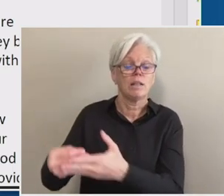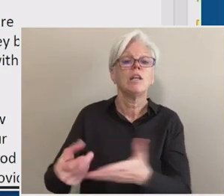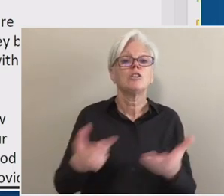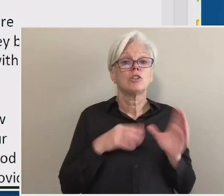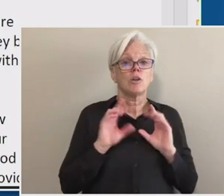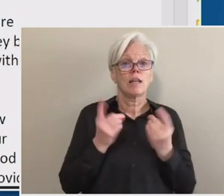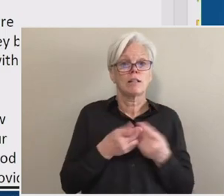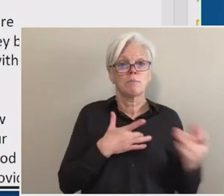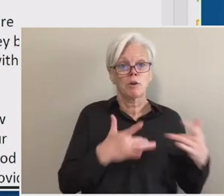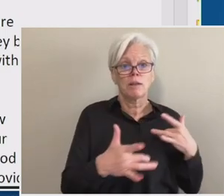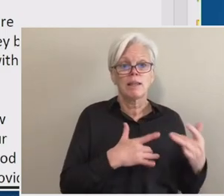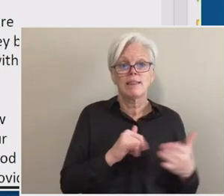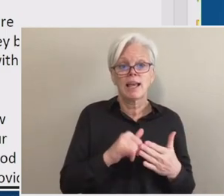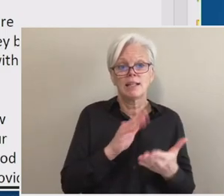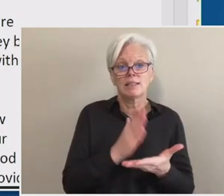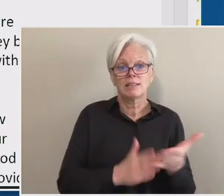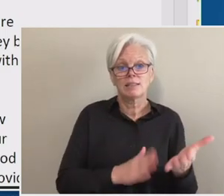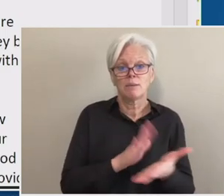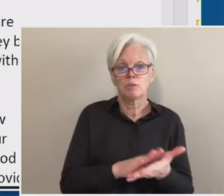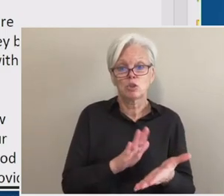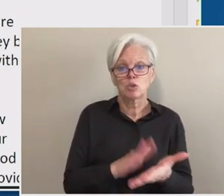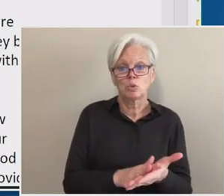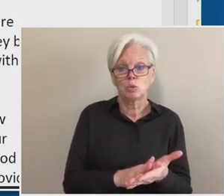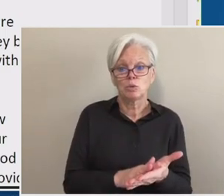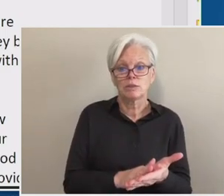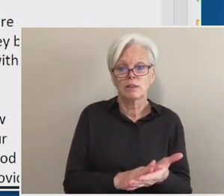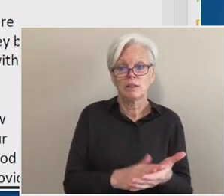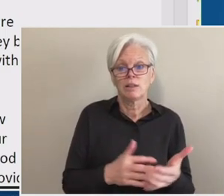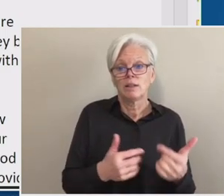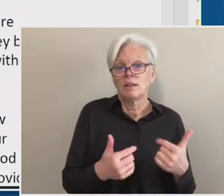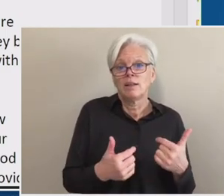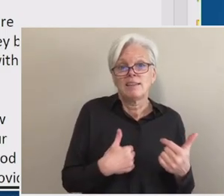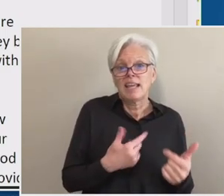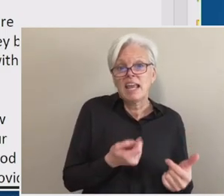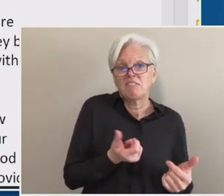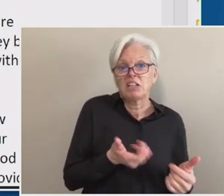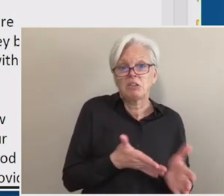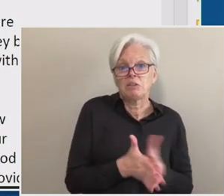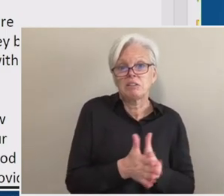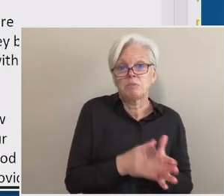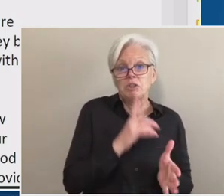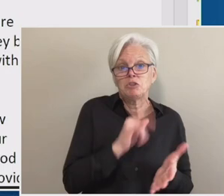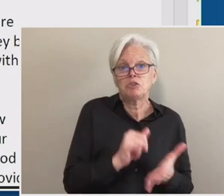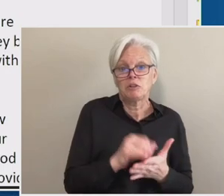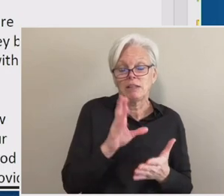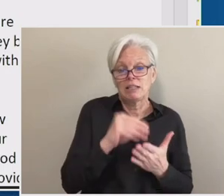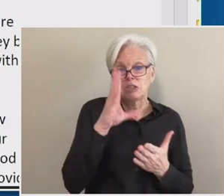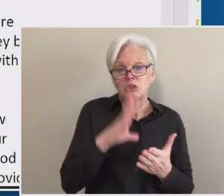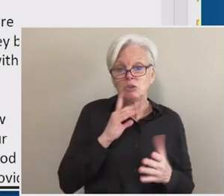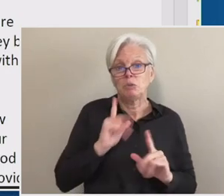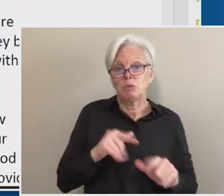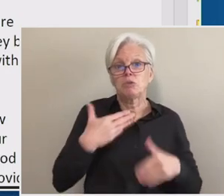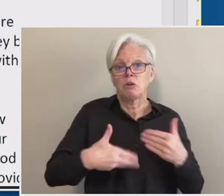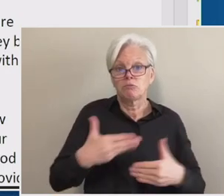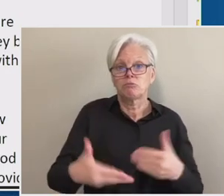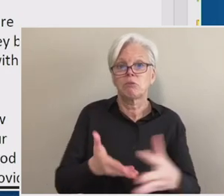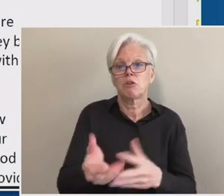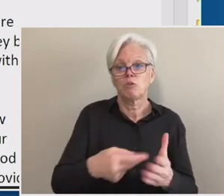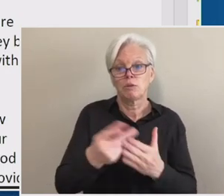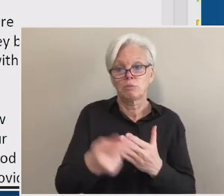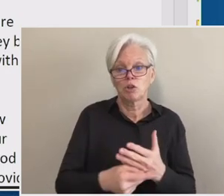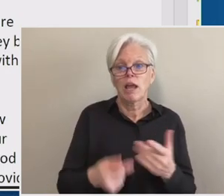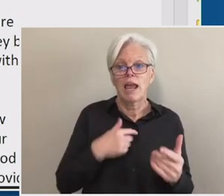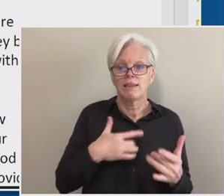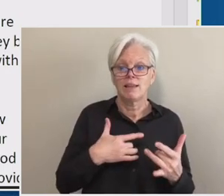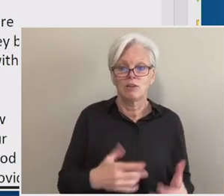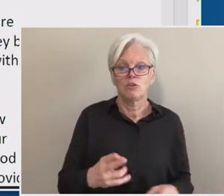schools and some schools have little incentive to ensure students are progressing in these programs, and they're inclined to use